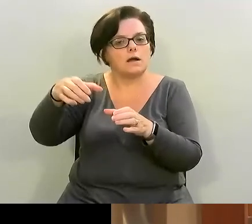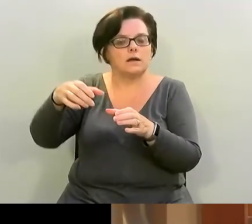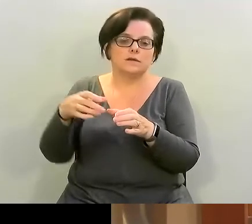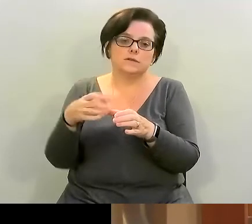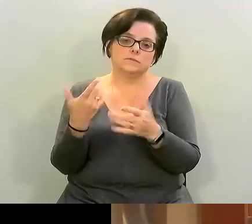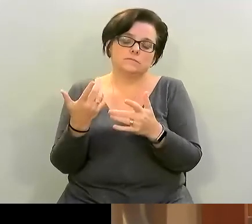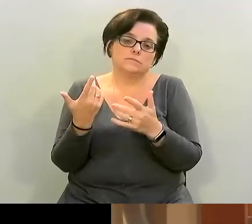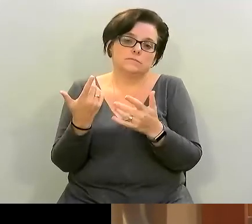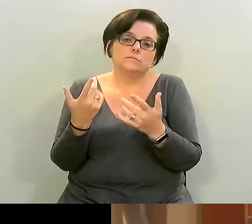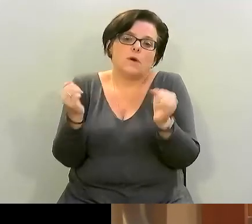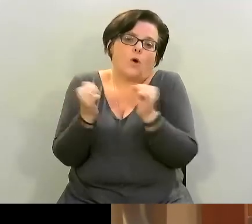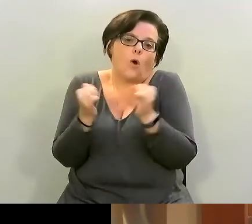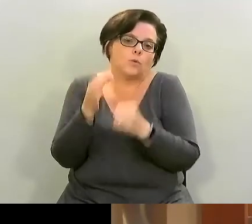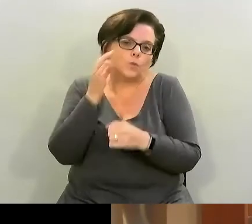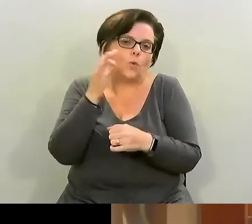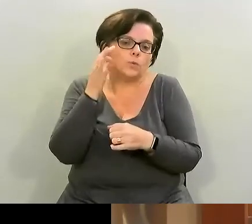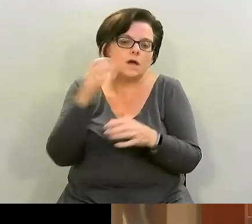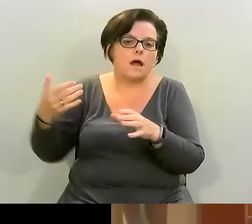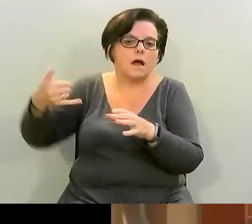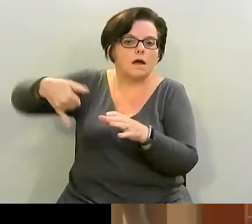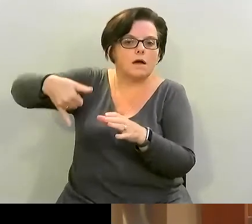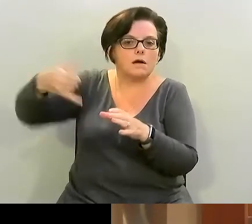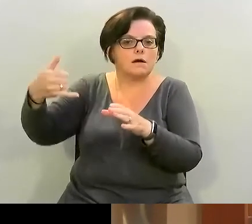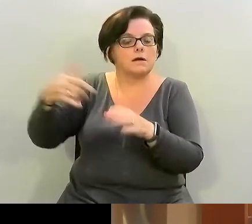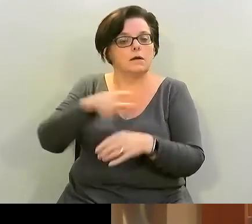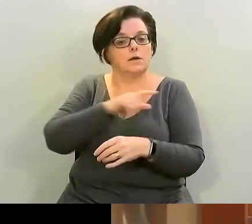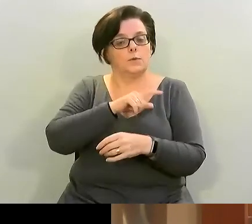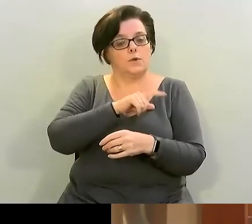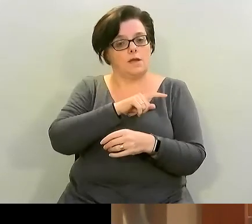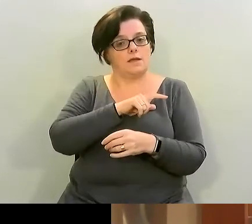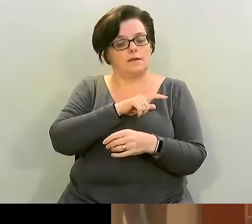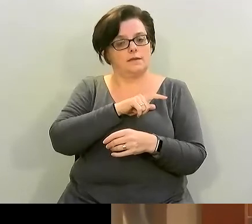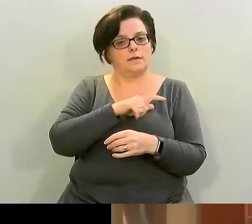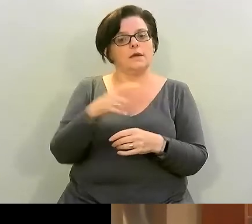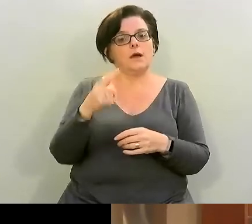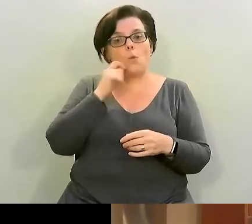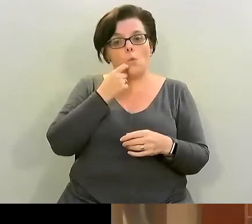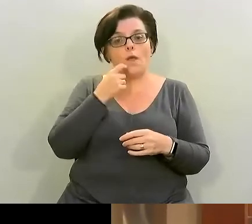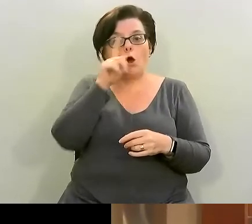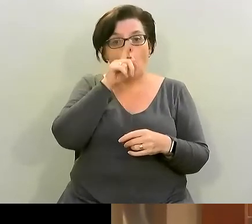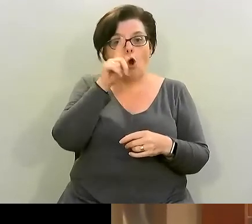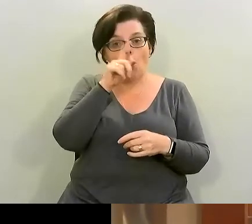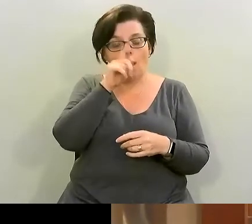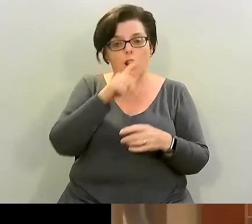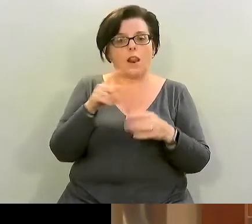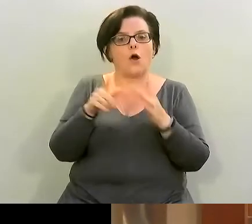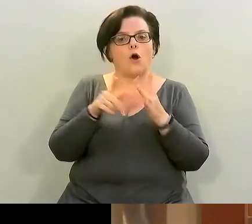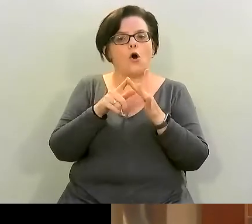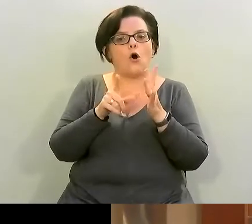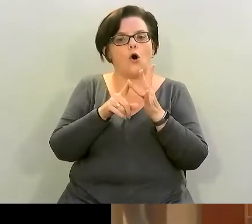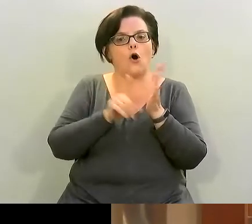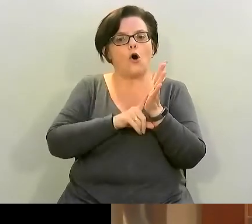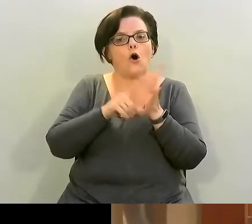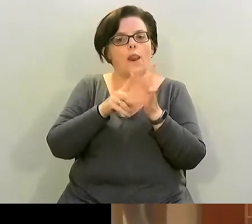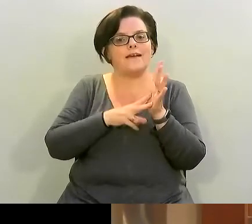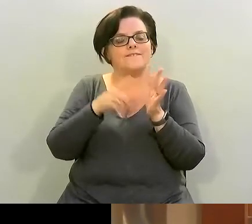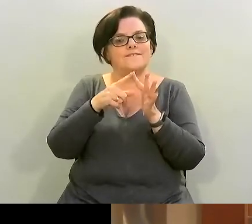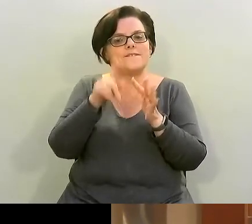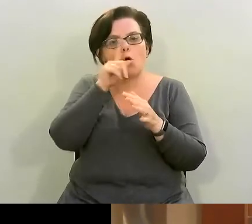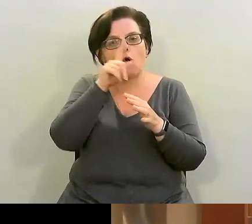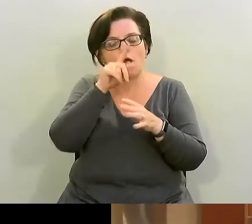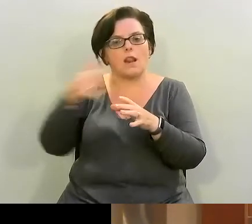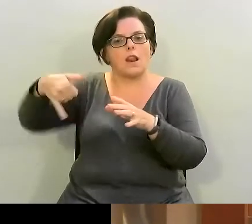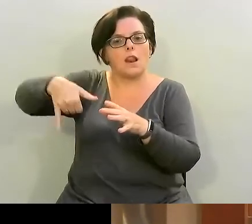water that's cold and the reason i do that is i'm going to add a good amount of olive oil to the recipe i don't need to add to the